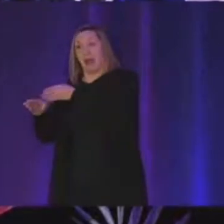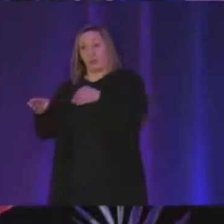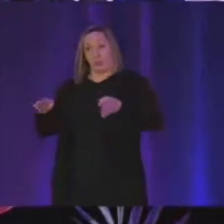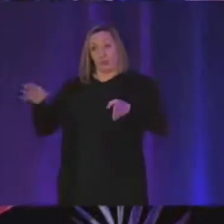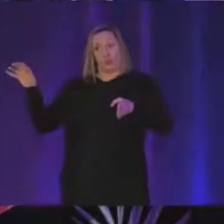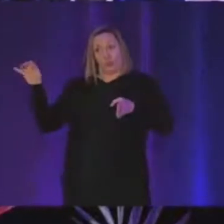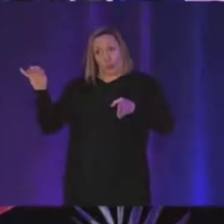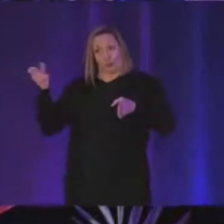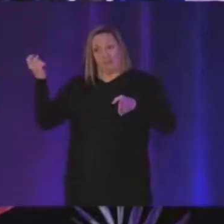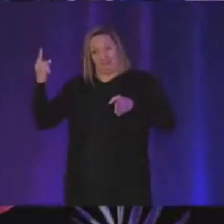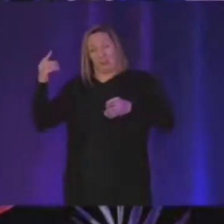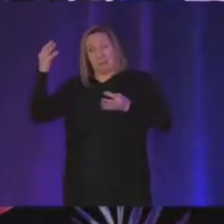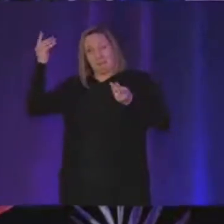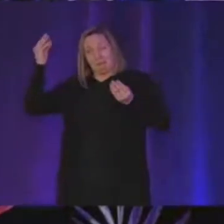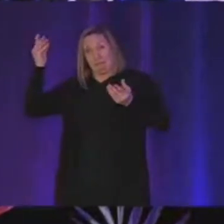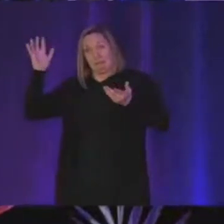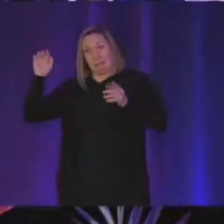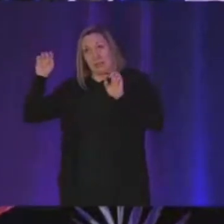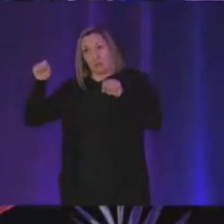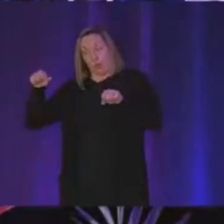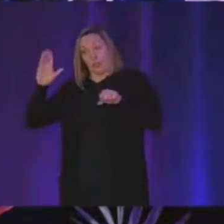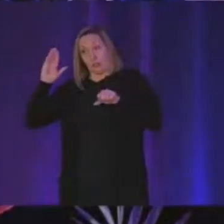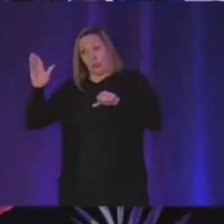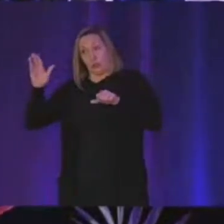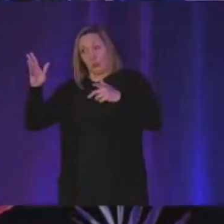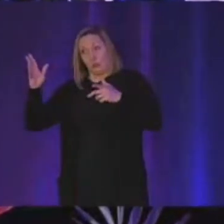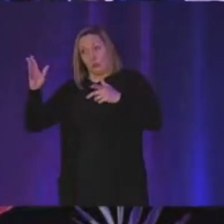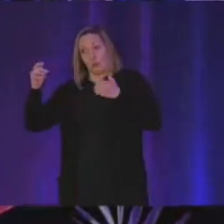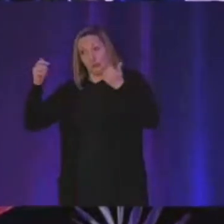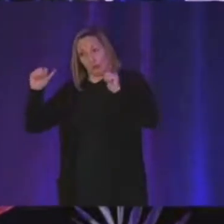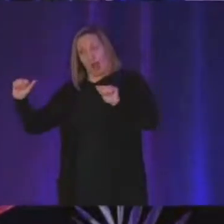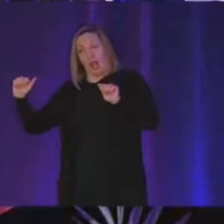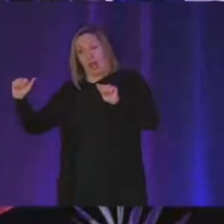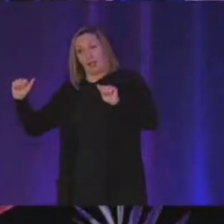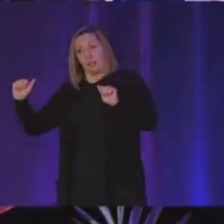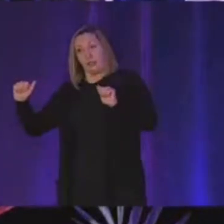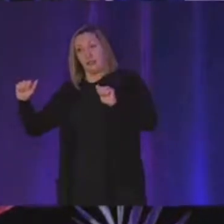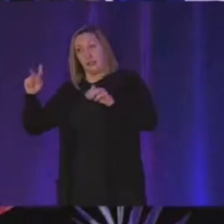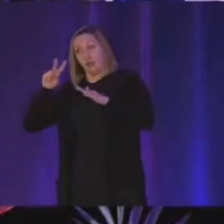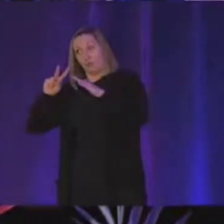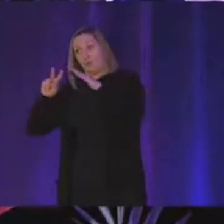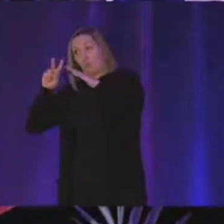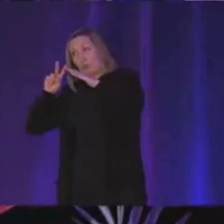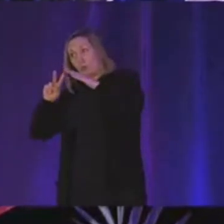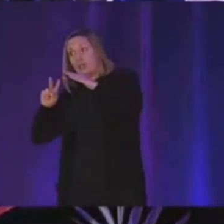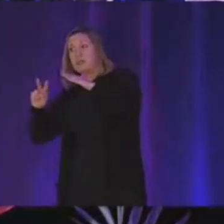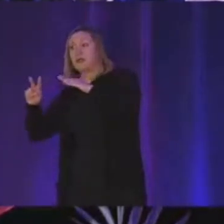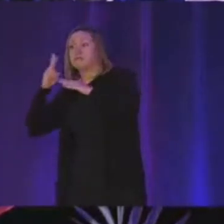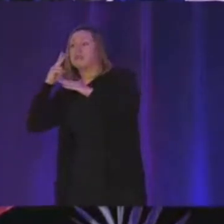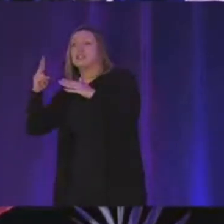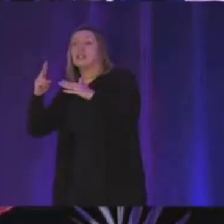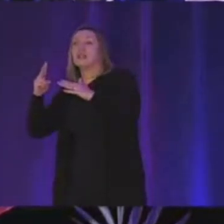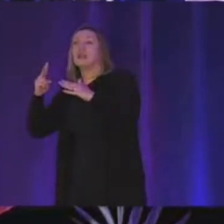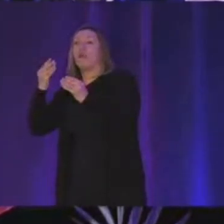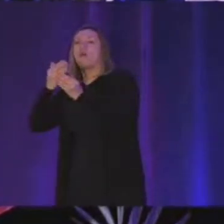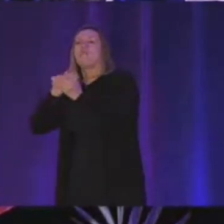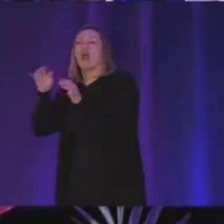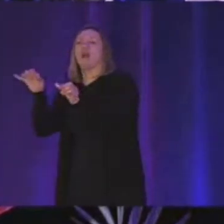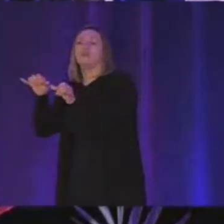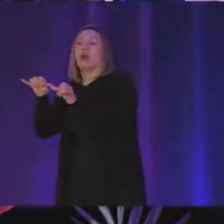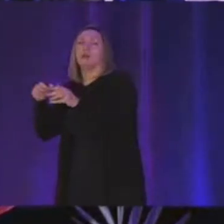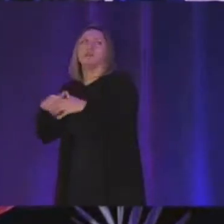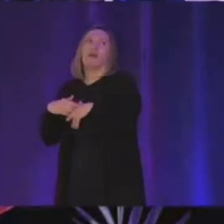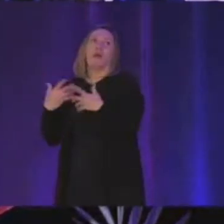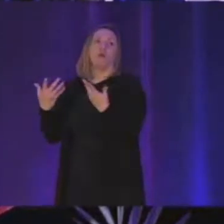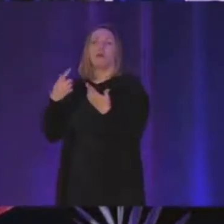what they started thinking is i'm going to uh try to predict into the future and see what file size i get i'm going to